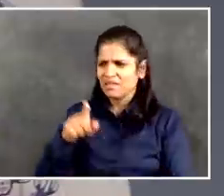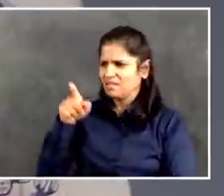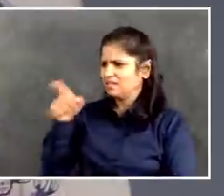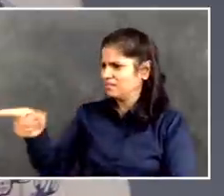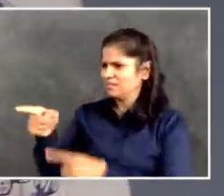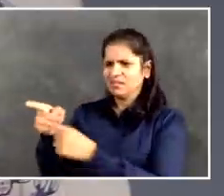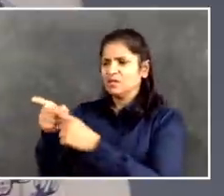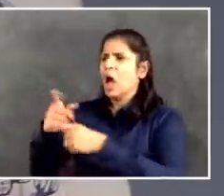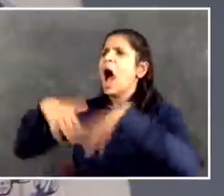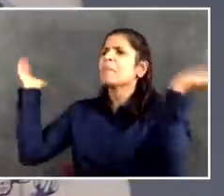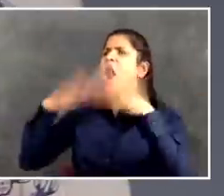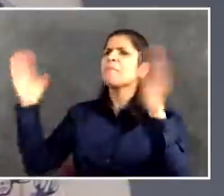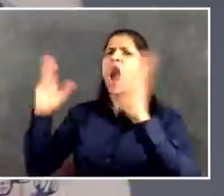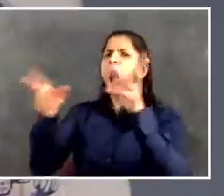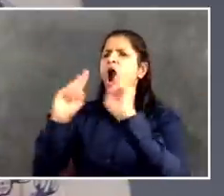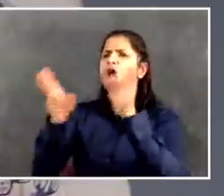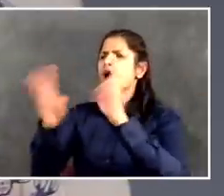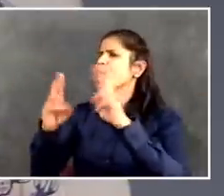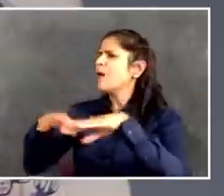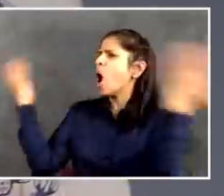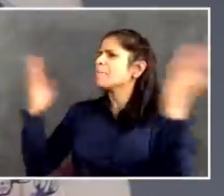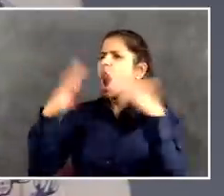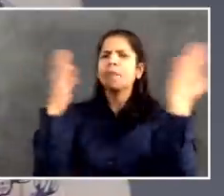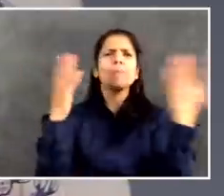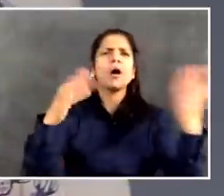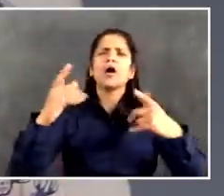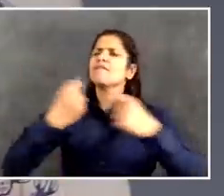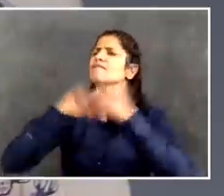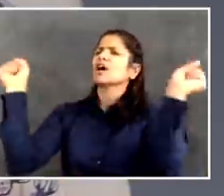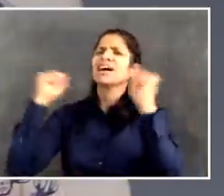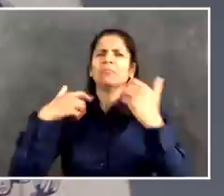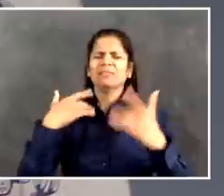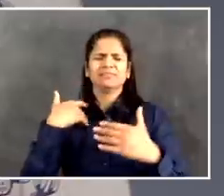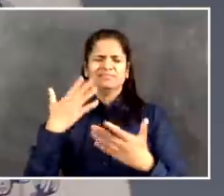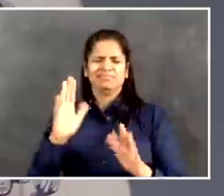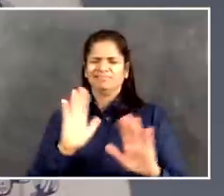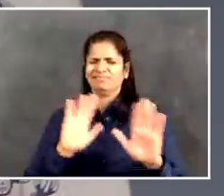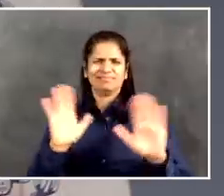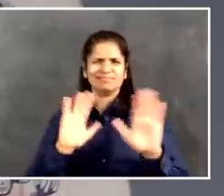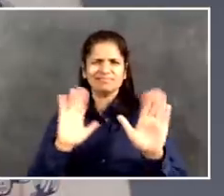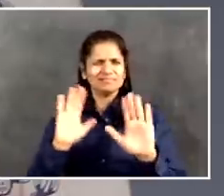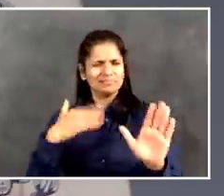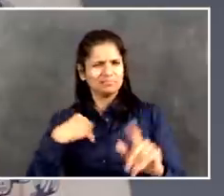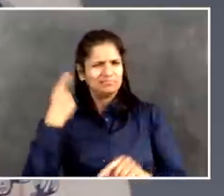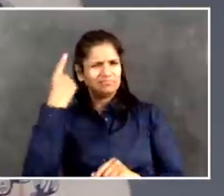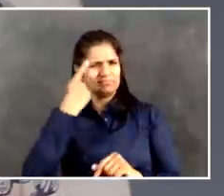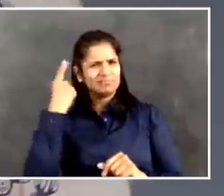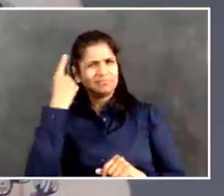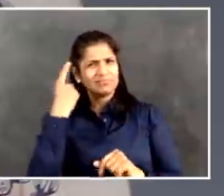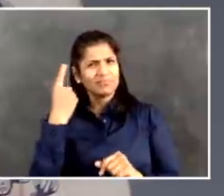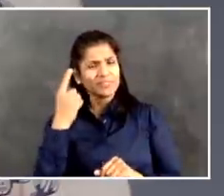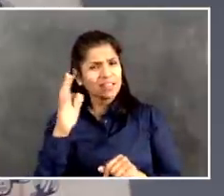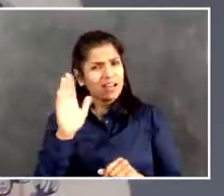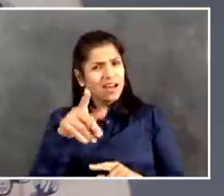we all hope and pray for will be diminished and slowed and people will suffer.